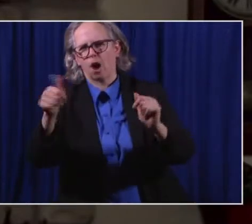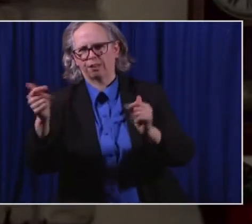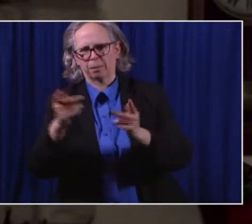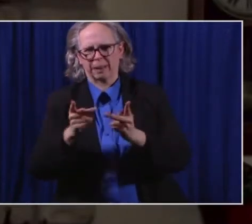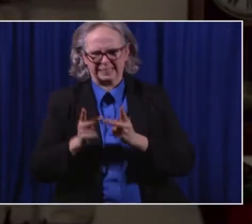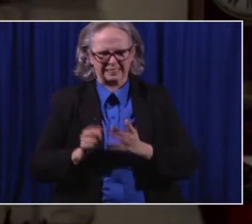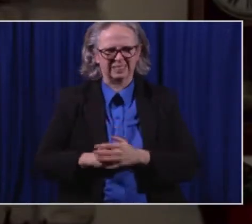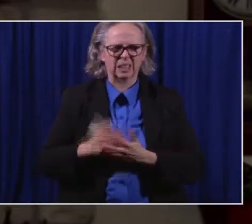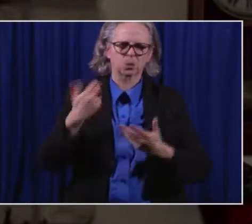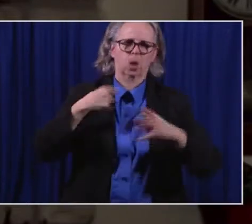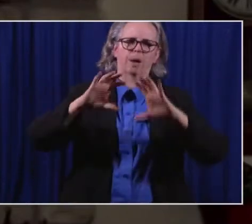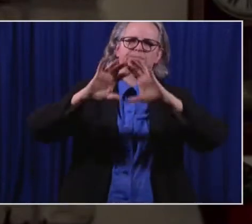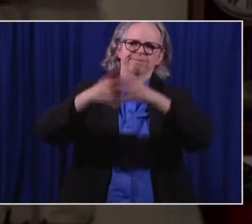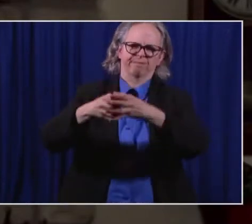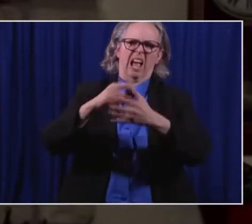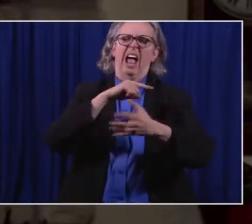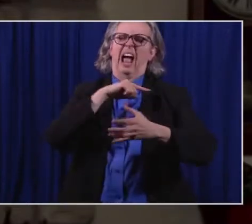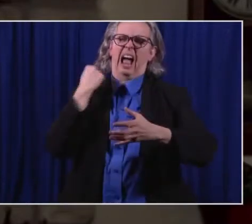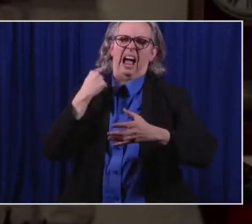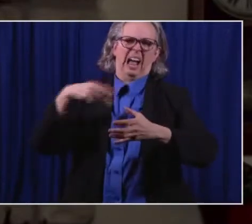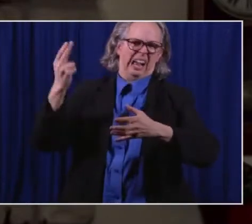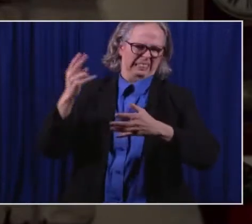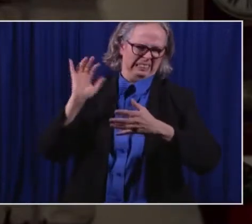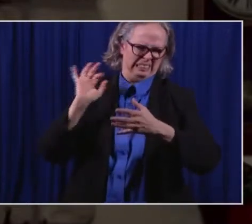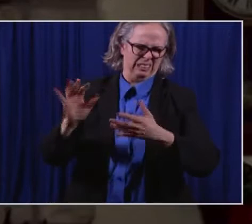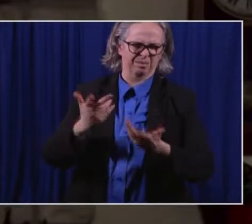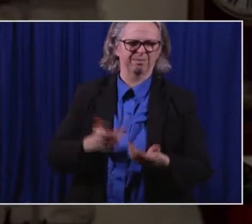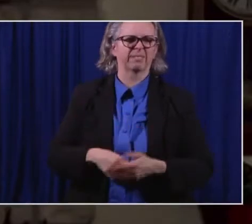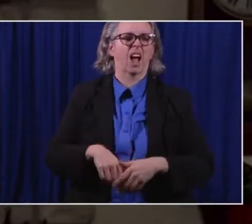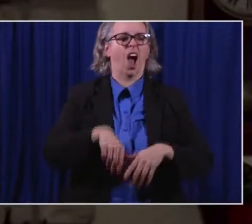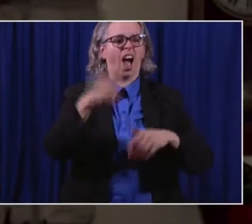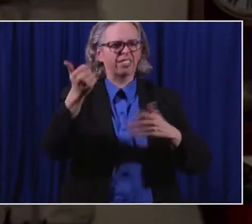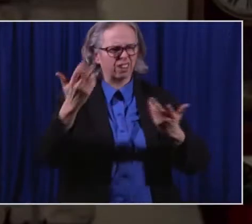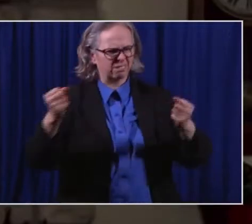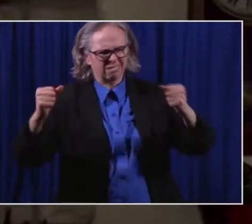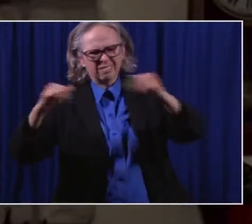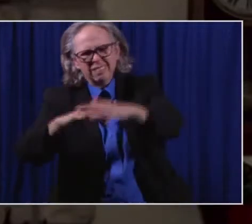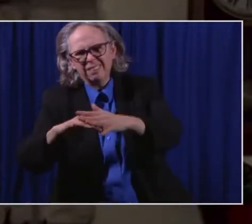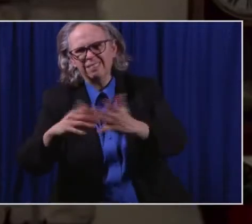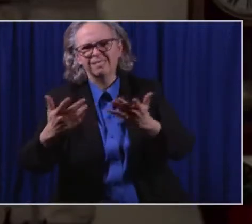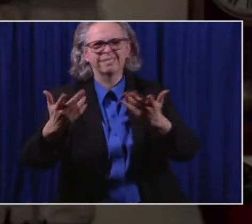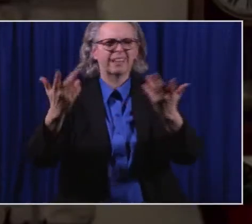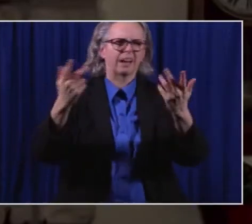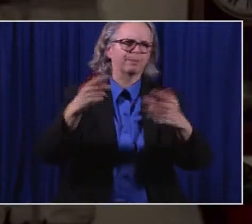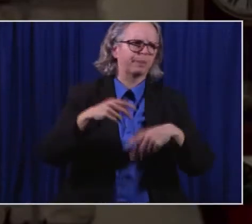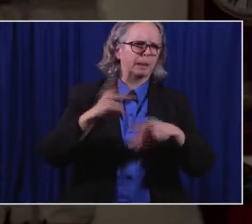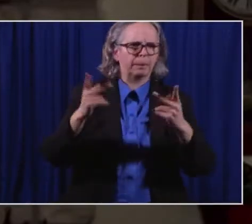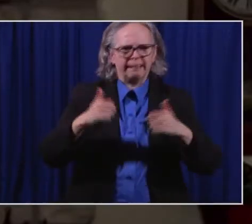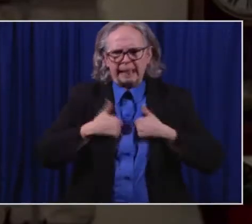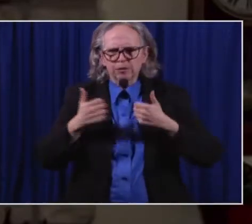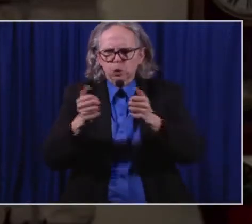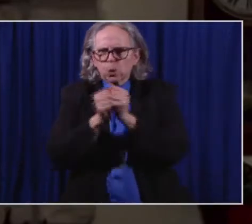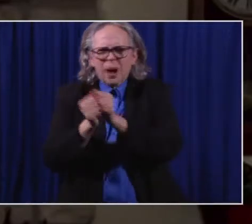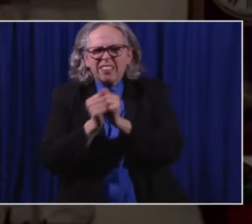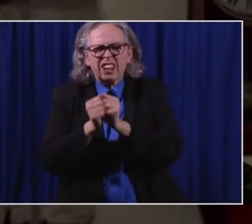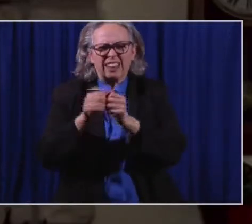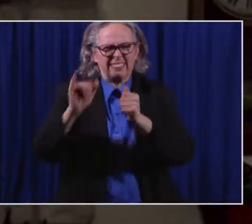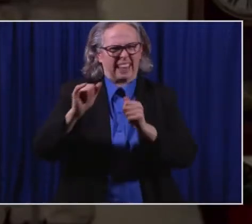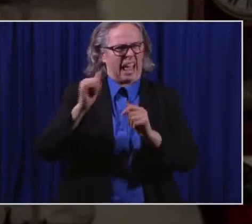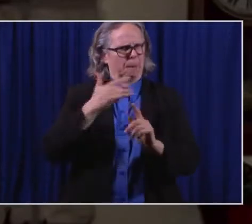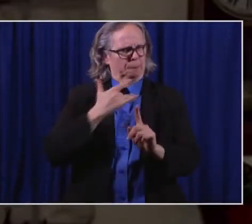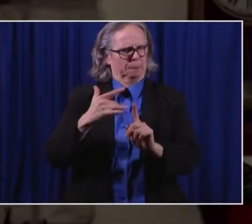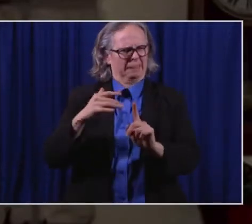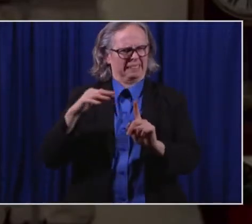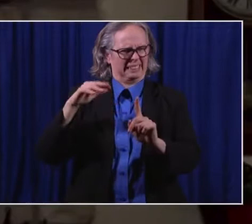and then we're moving to other congregate care settings where people are living together. And where we know when it comes in, it spreads very quickly.